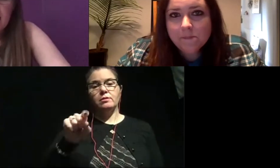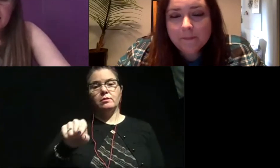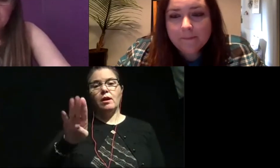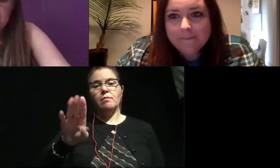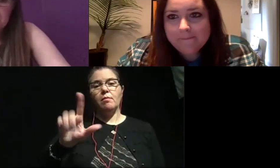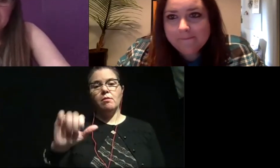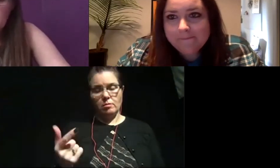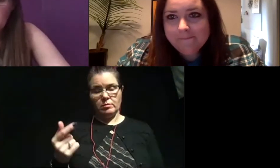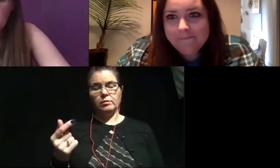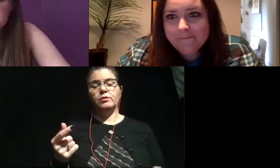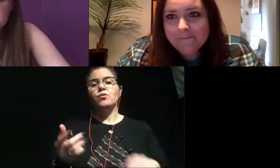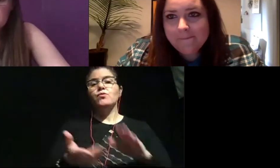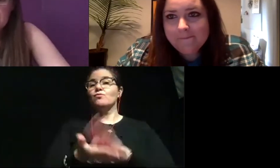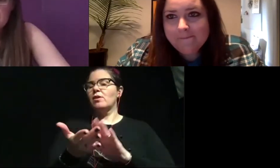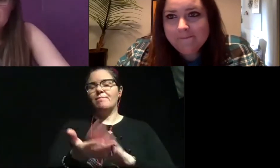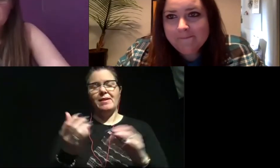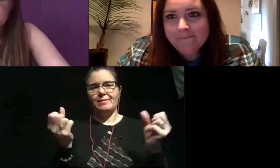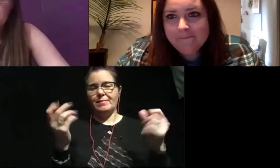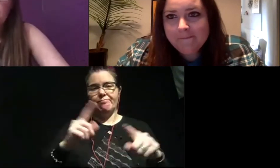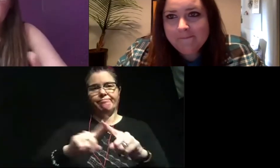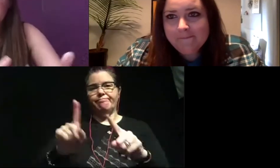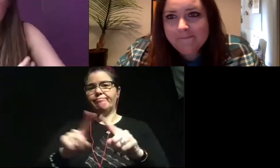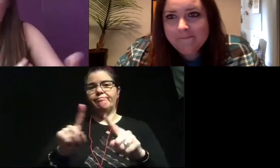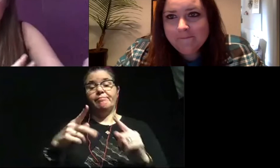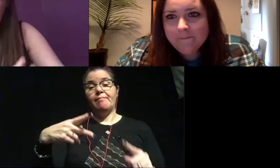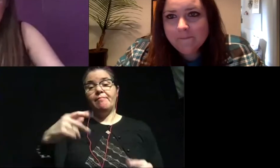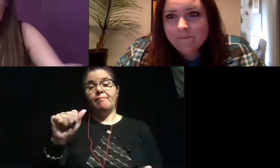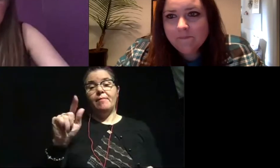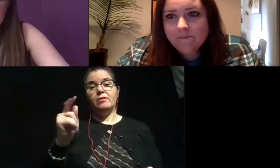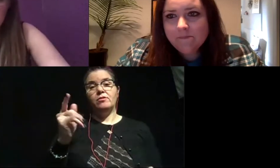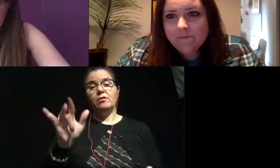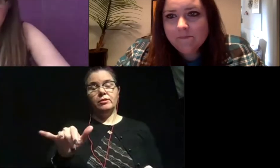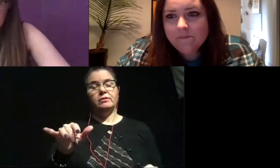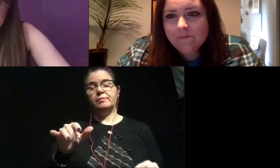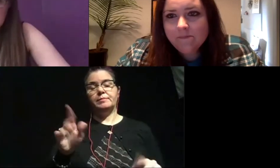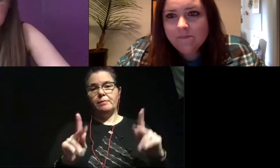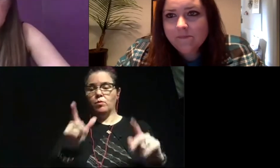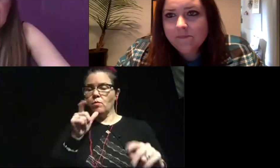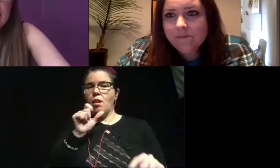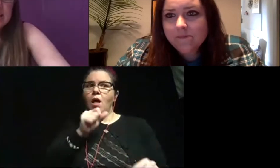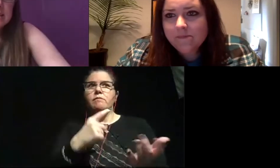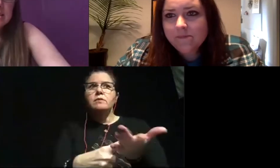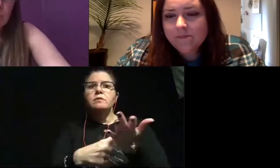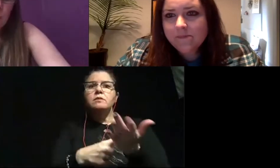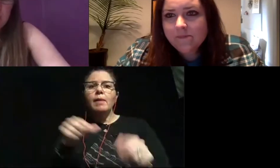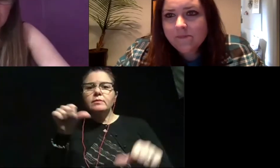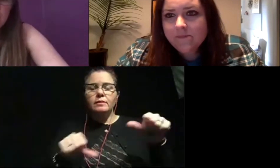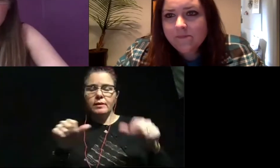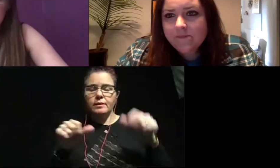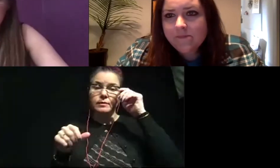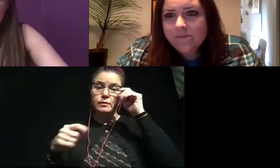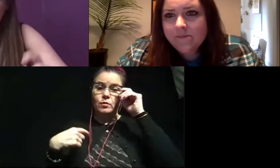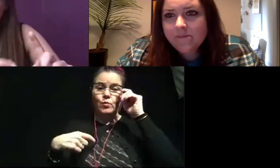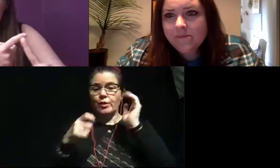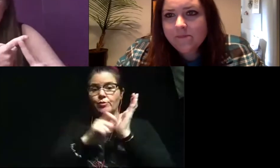And it's run by a whole bunch of different paleontologists who super love talking to people who like science. And we write